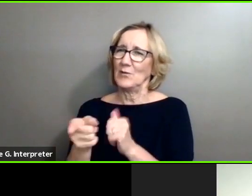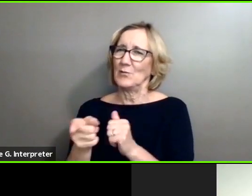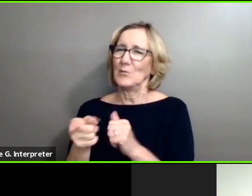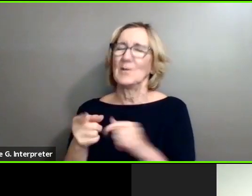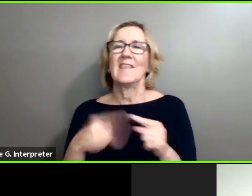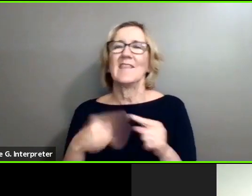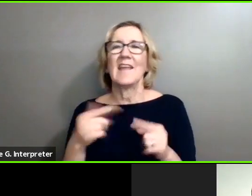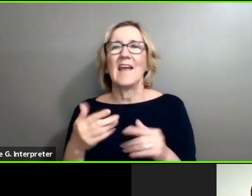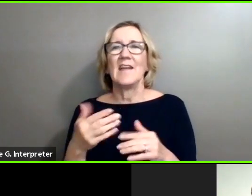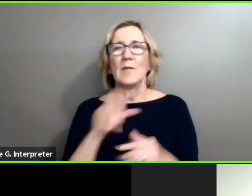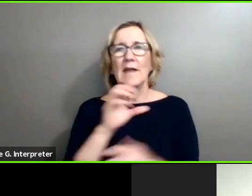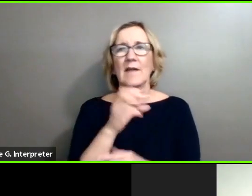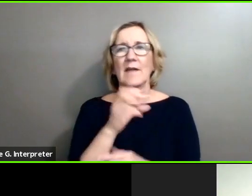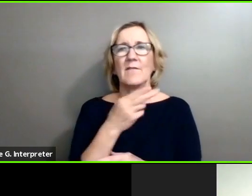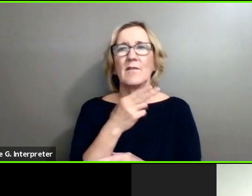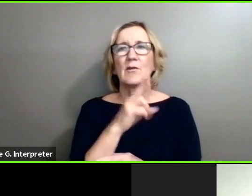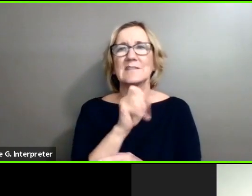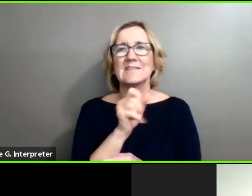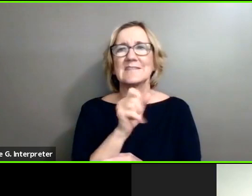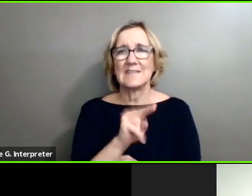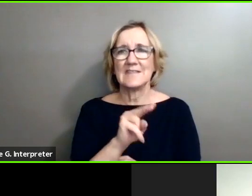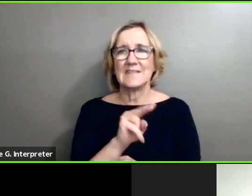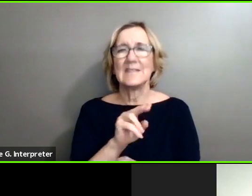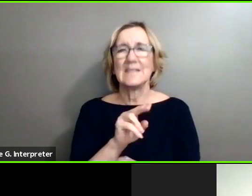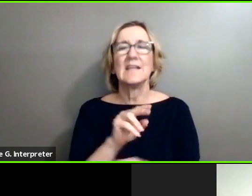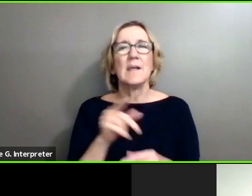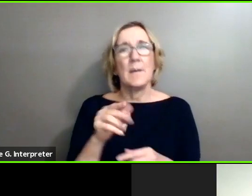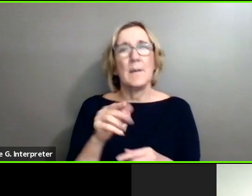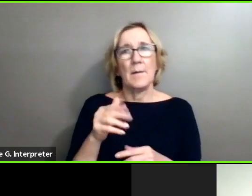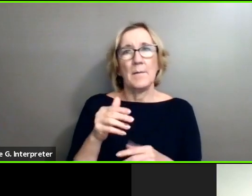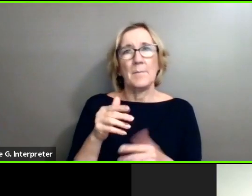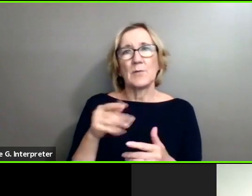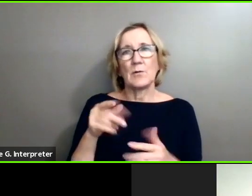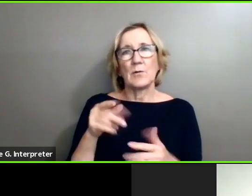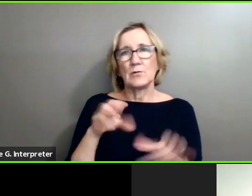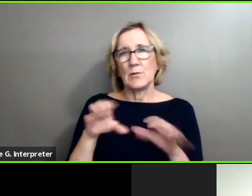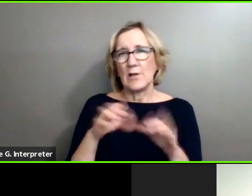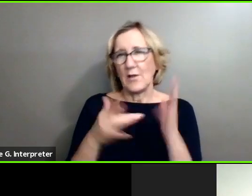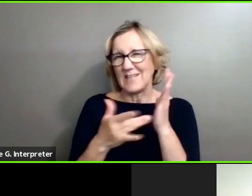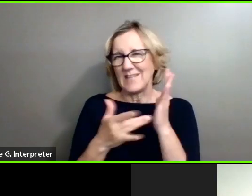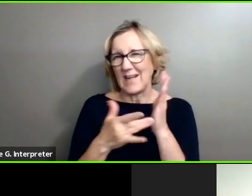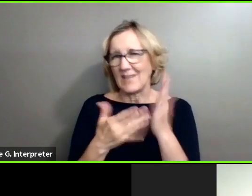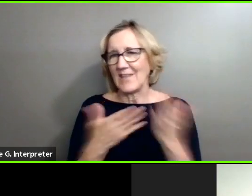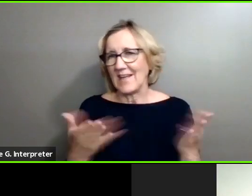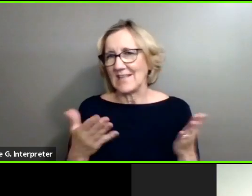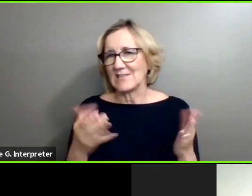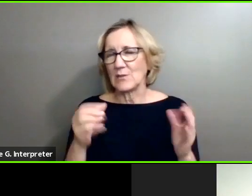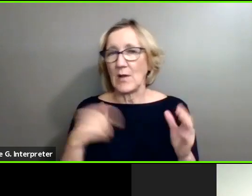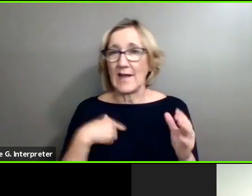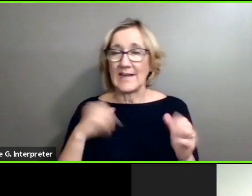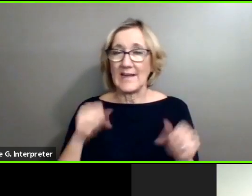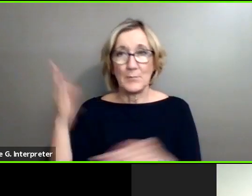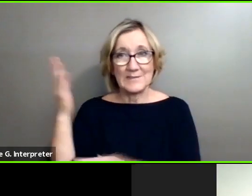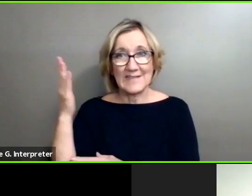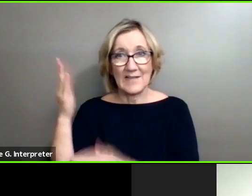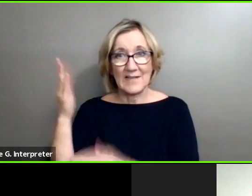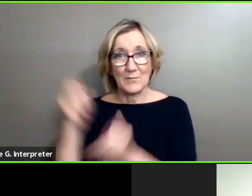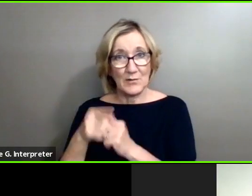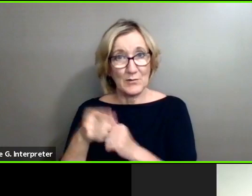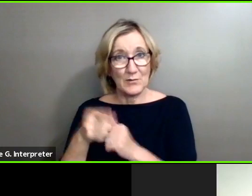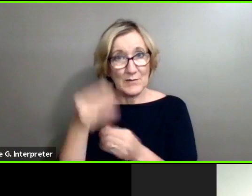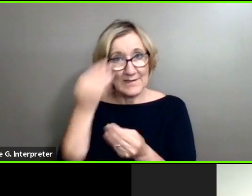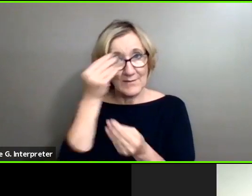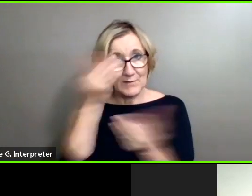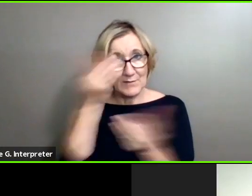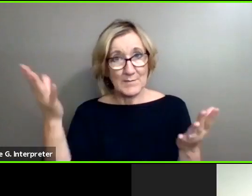the scenes, we have Kristen as well doing all of our tech stuff so I can just sit here and present to you guys and give you some information and things